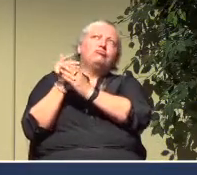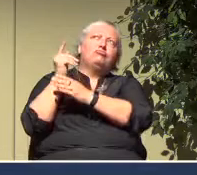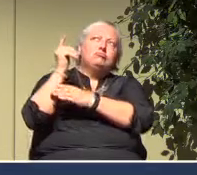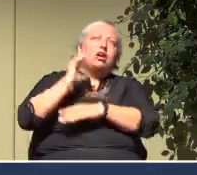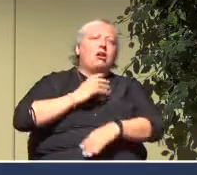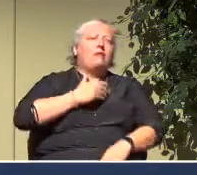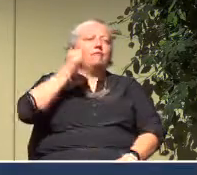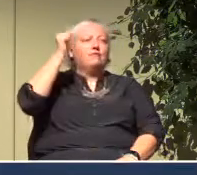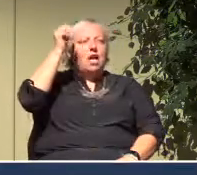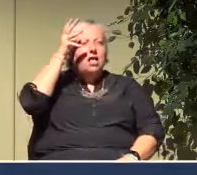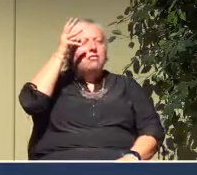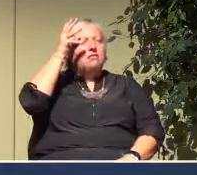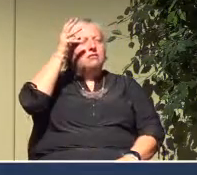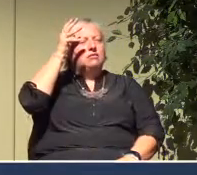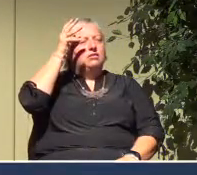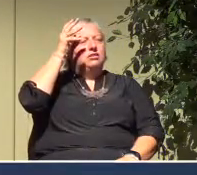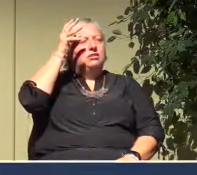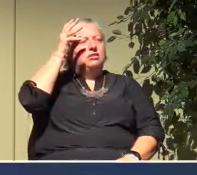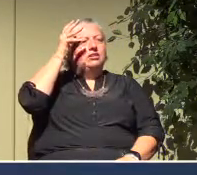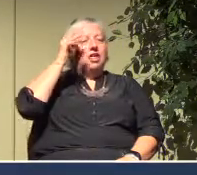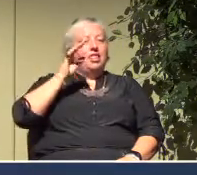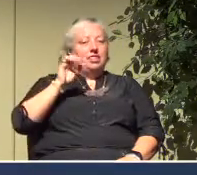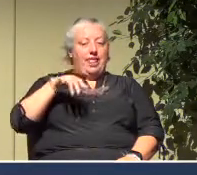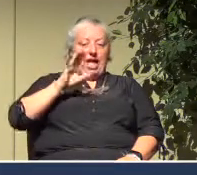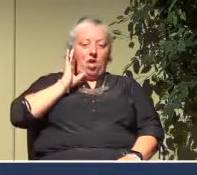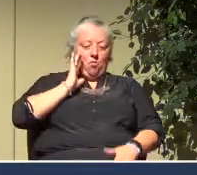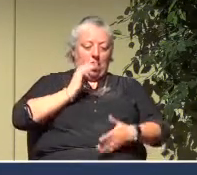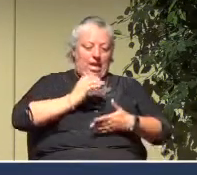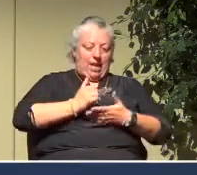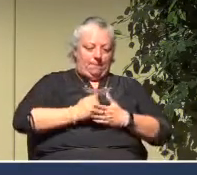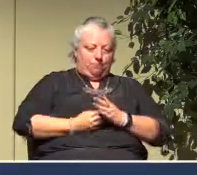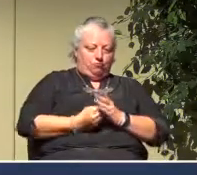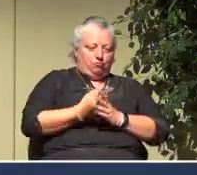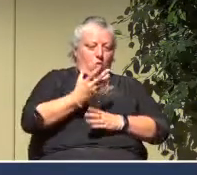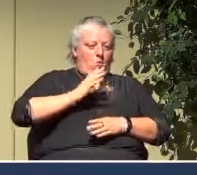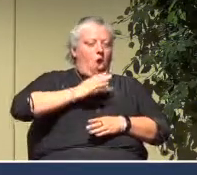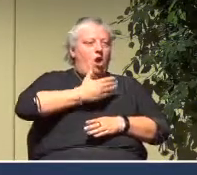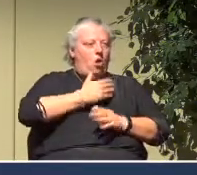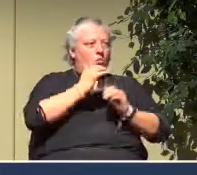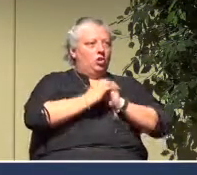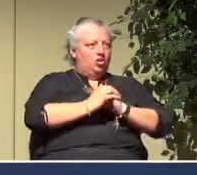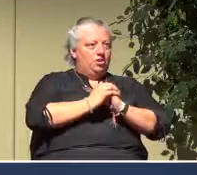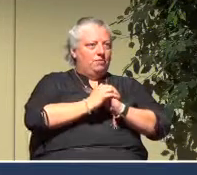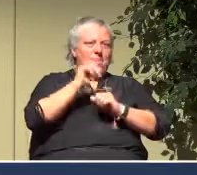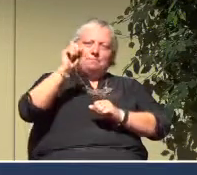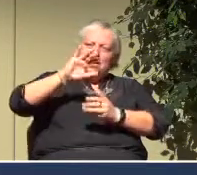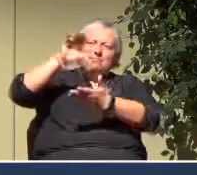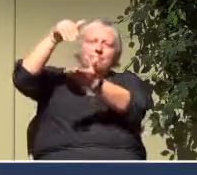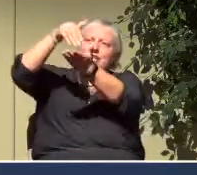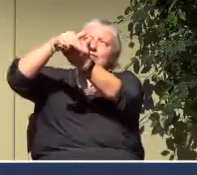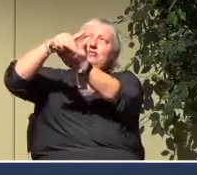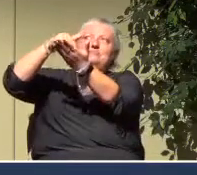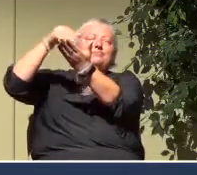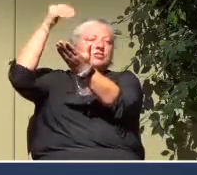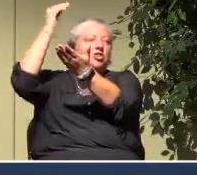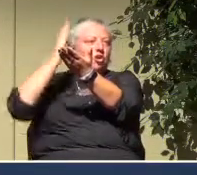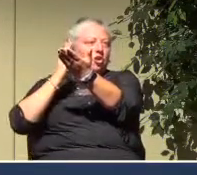on. Because that will shape and form our worship. But it's God-centered. needs to be God-centered.